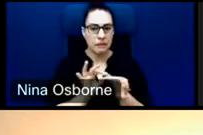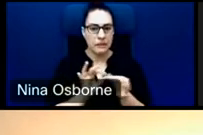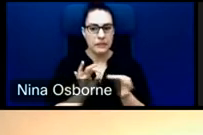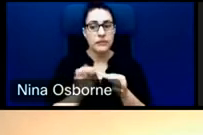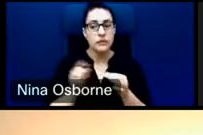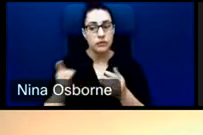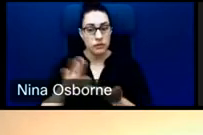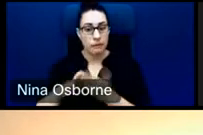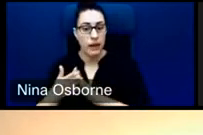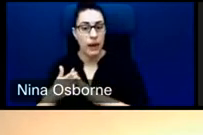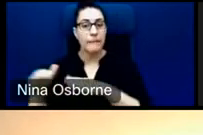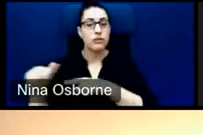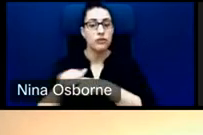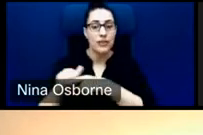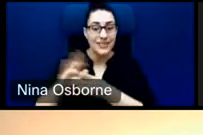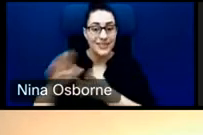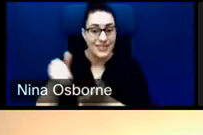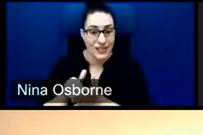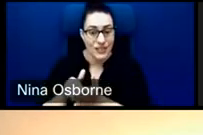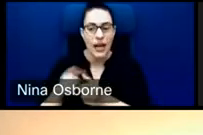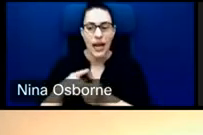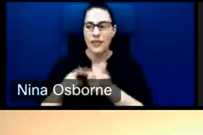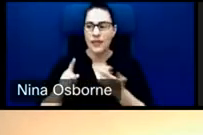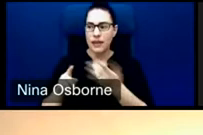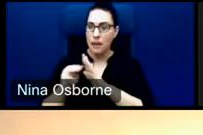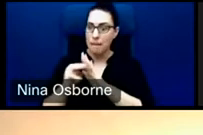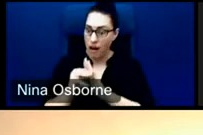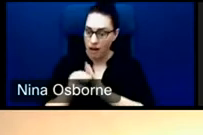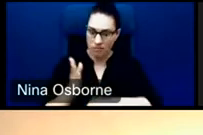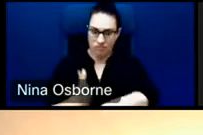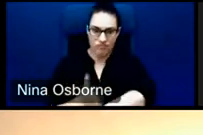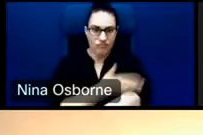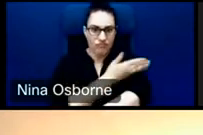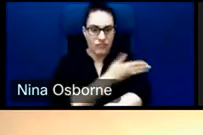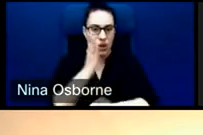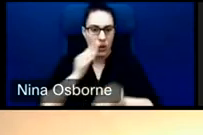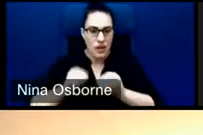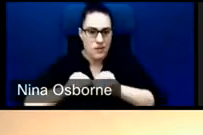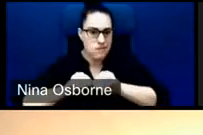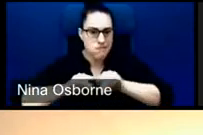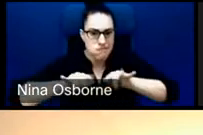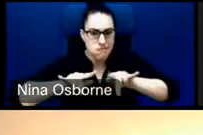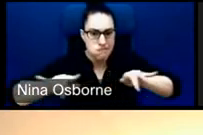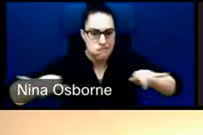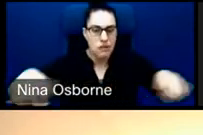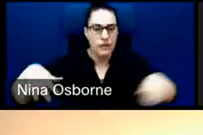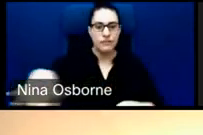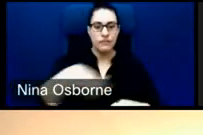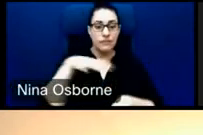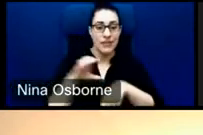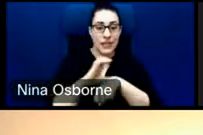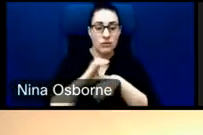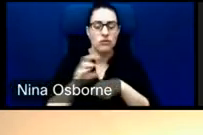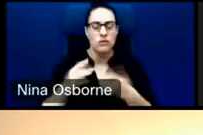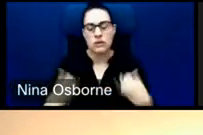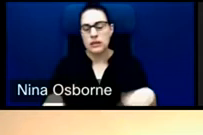and scale it across, you know, new parts of the region is really a key goal long term for this. And they've really demonstrated the ability to do